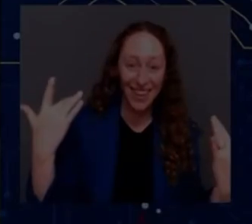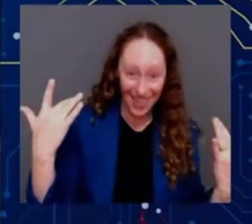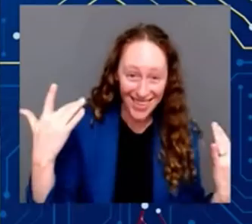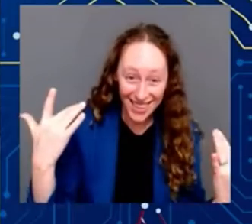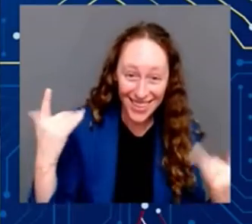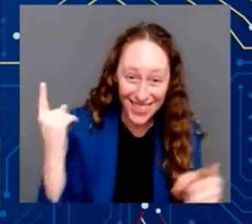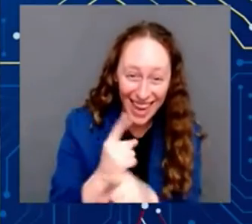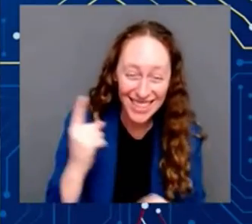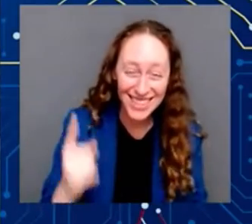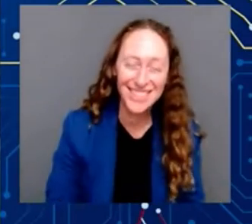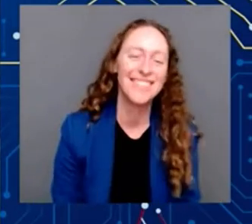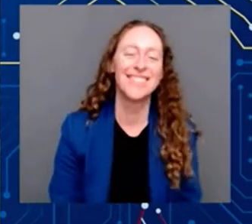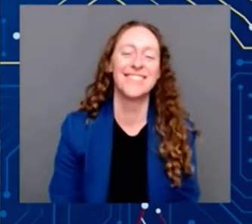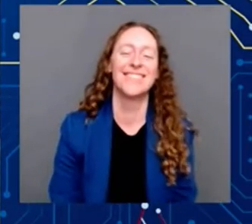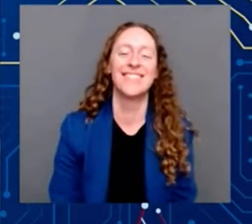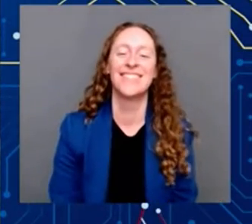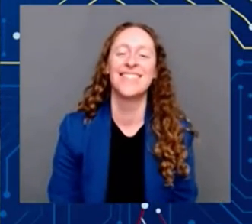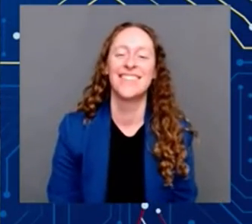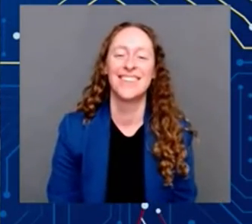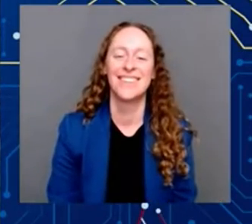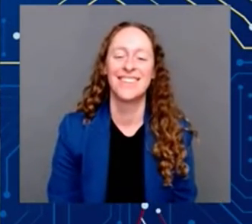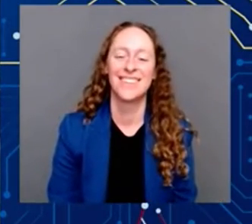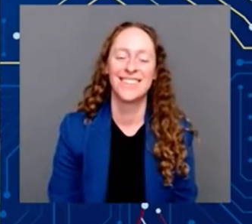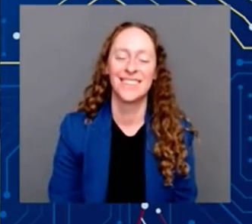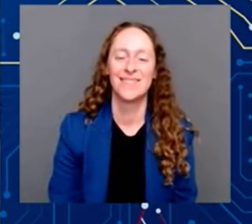Thank you, thank you, please be seated.